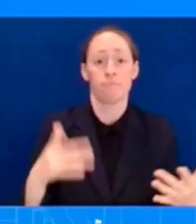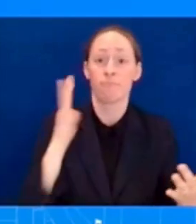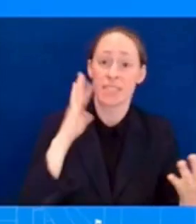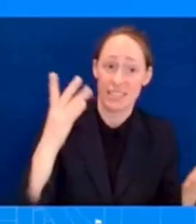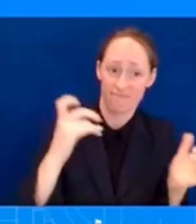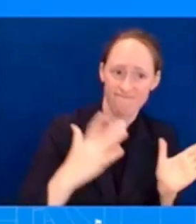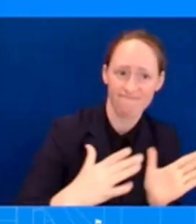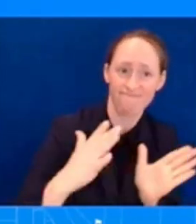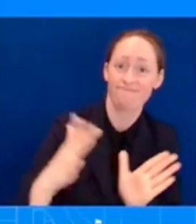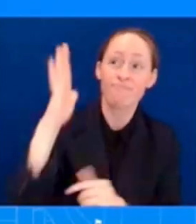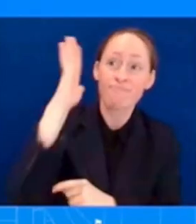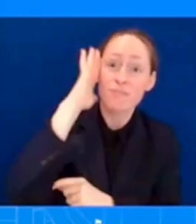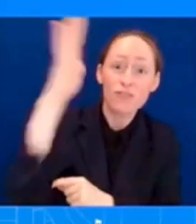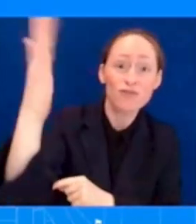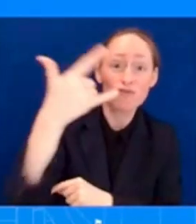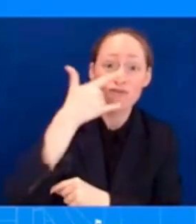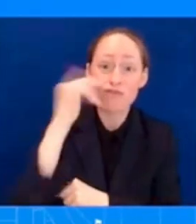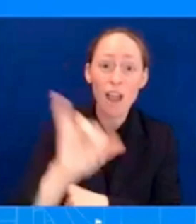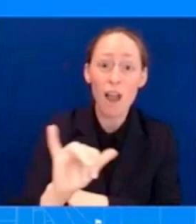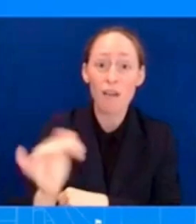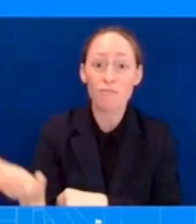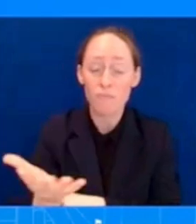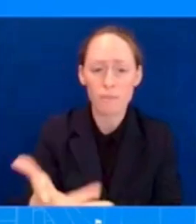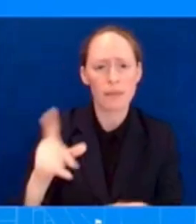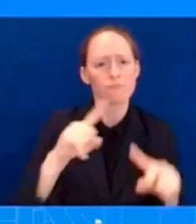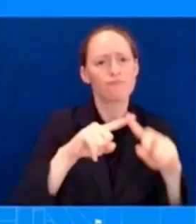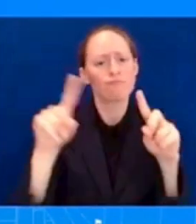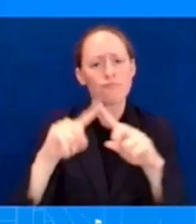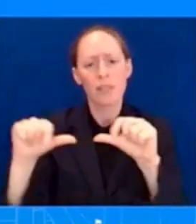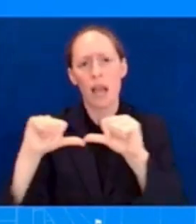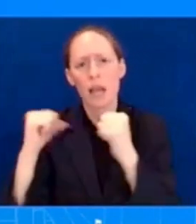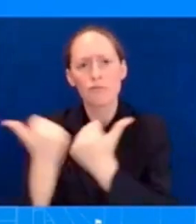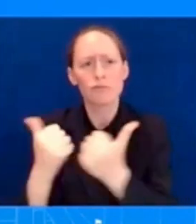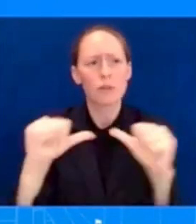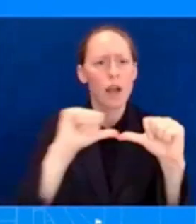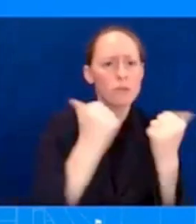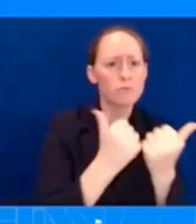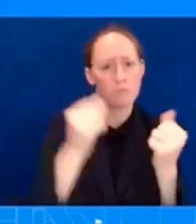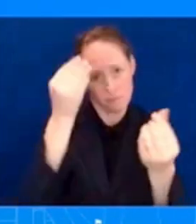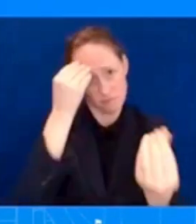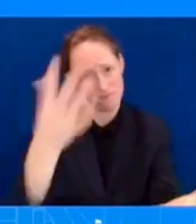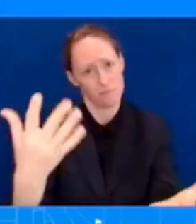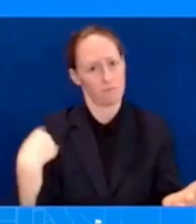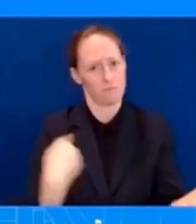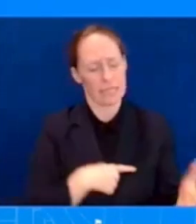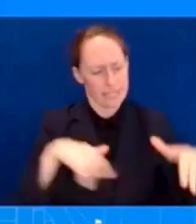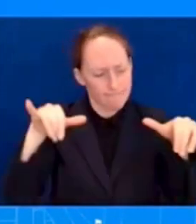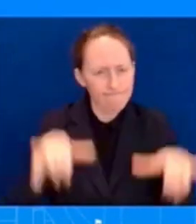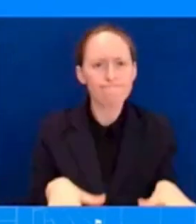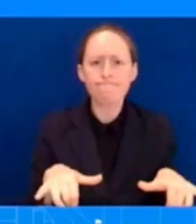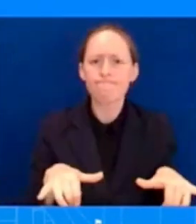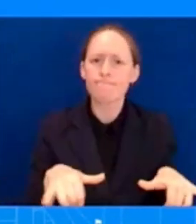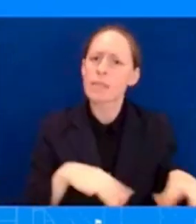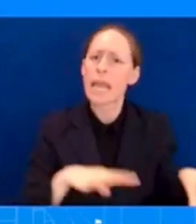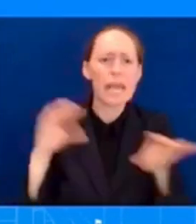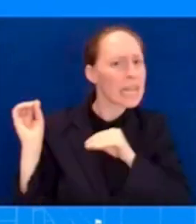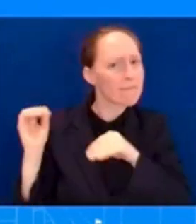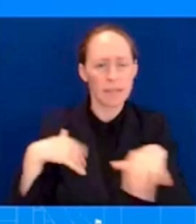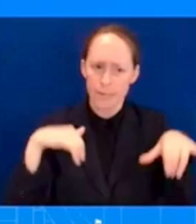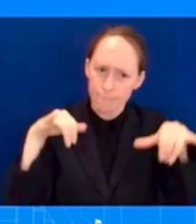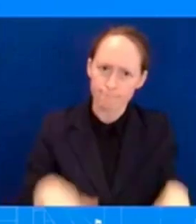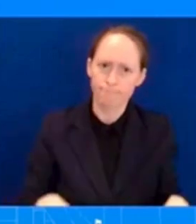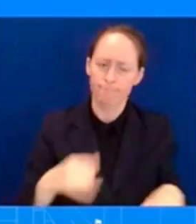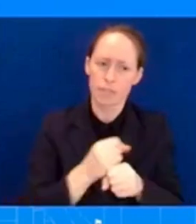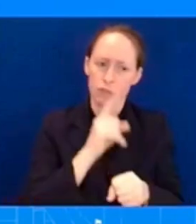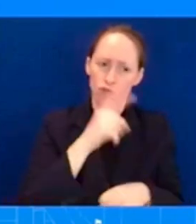we will be in hawaii every step of the way to help residents take control of their recovery and help them rebuild in a way that is